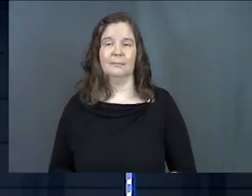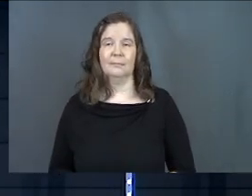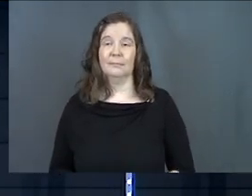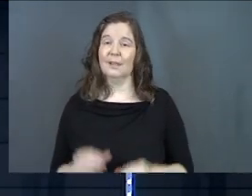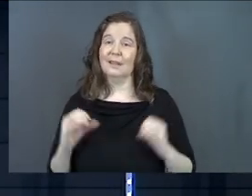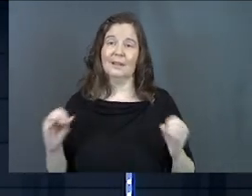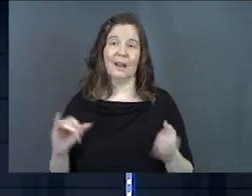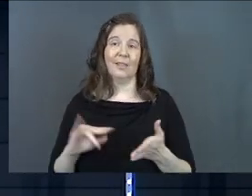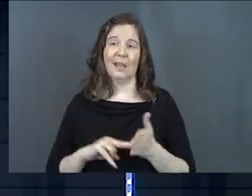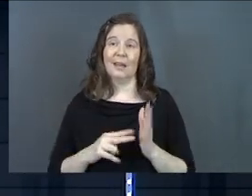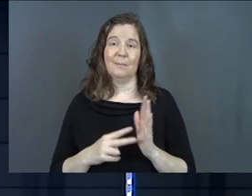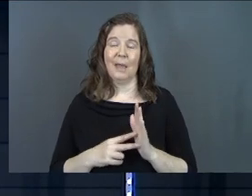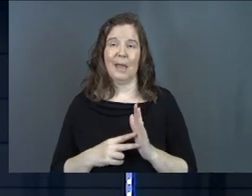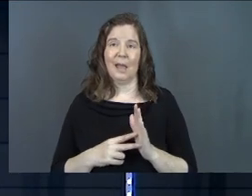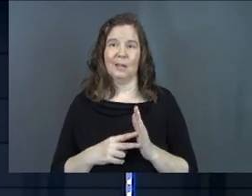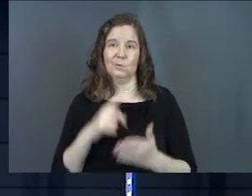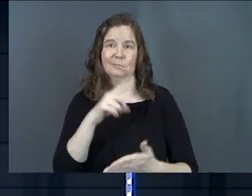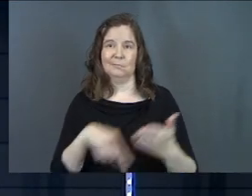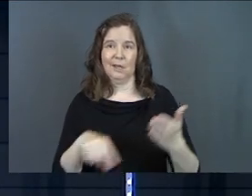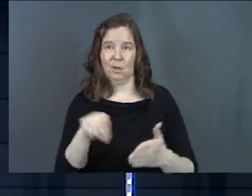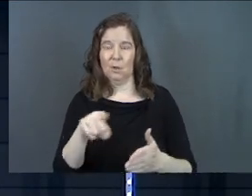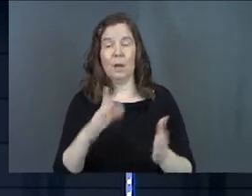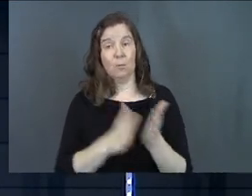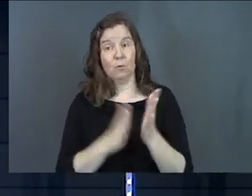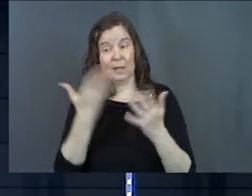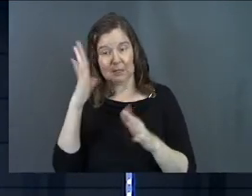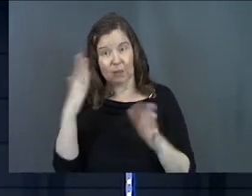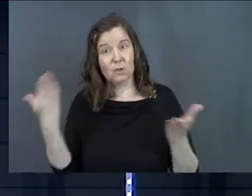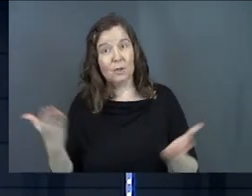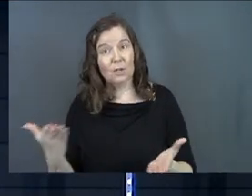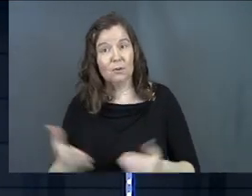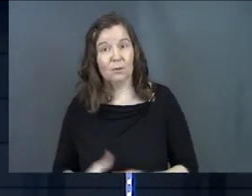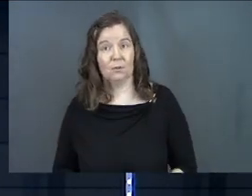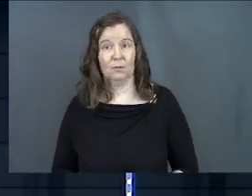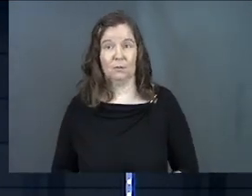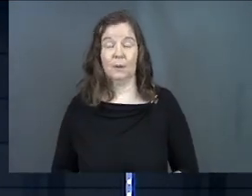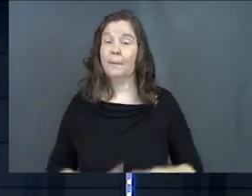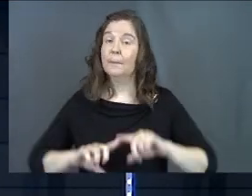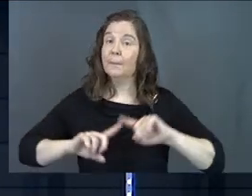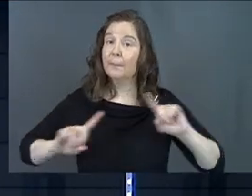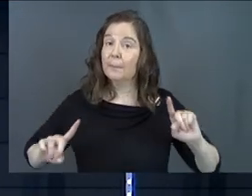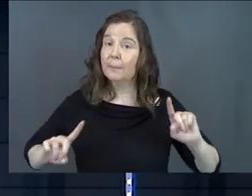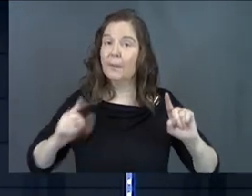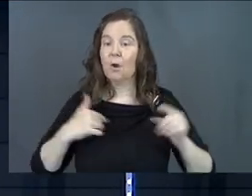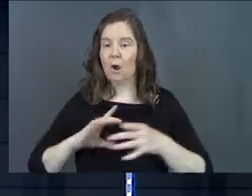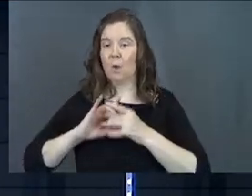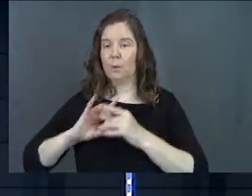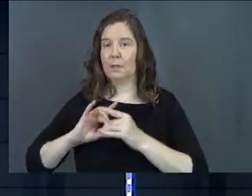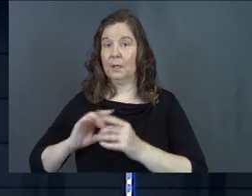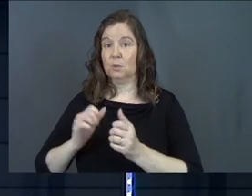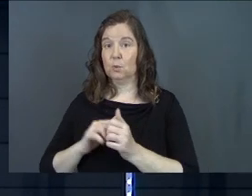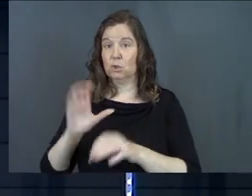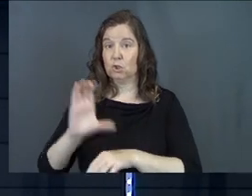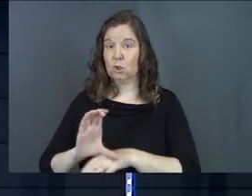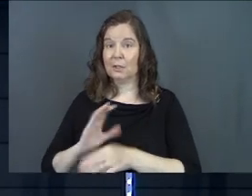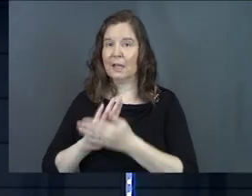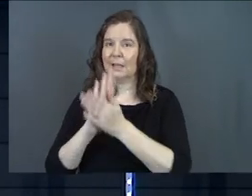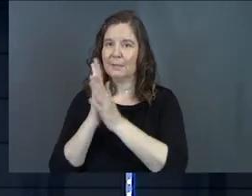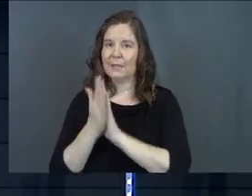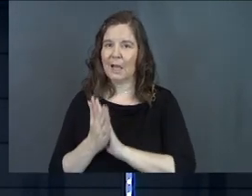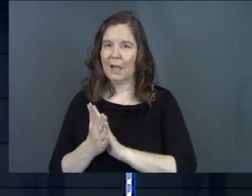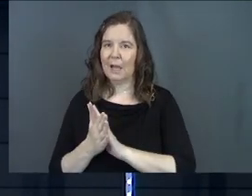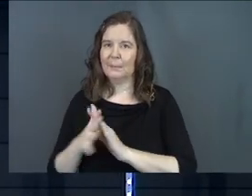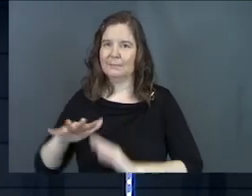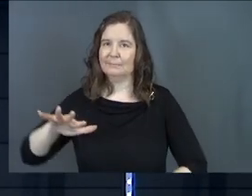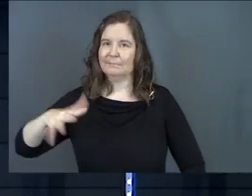None of that is meant to condemn you this morning. Praise God that you're here. But our relationship with church has become